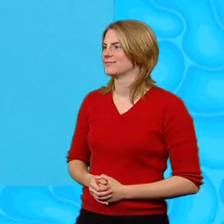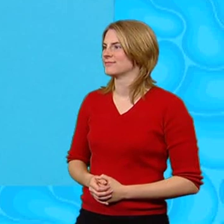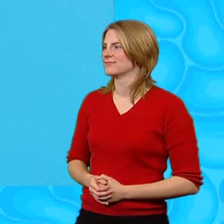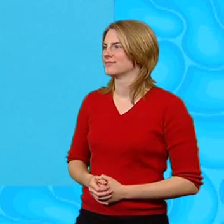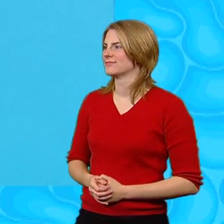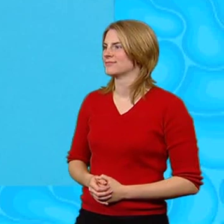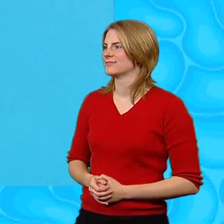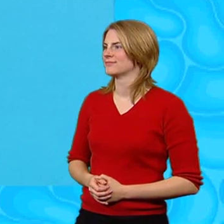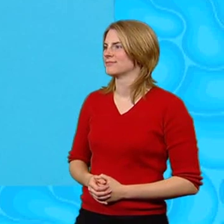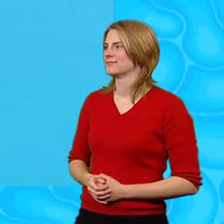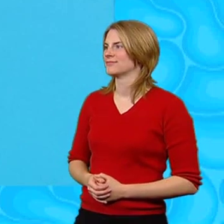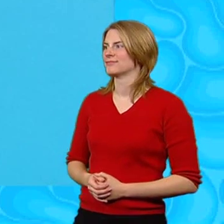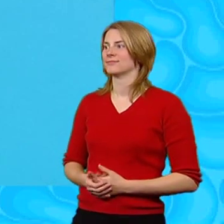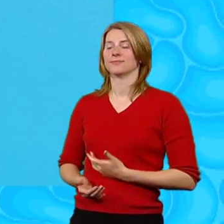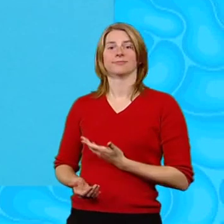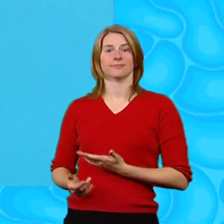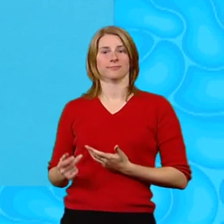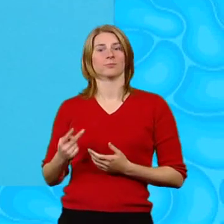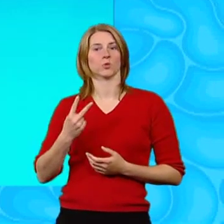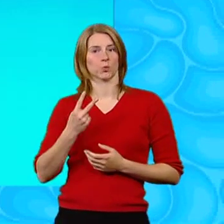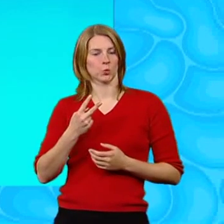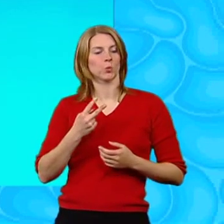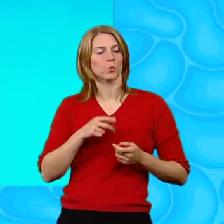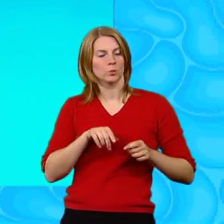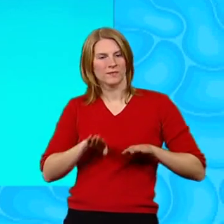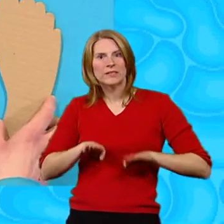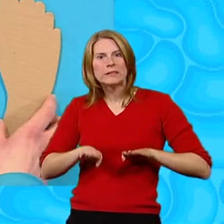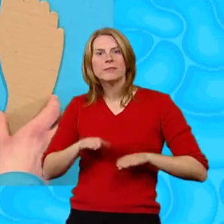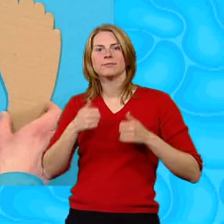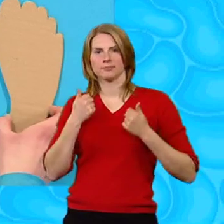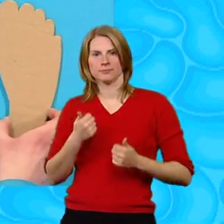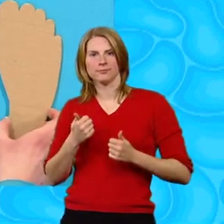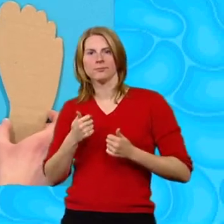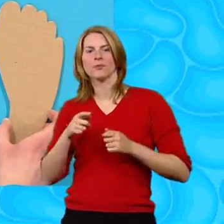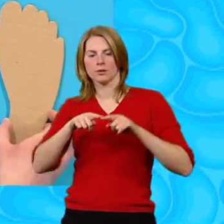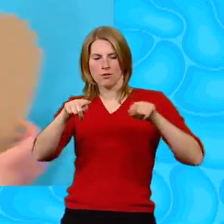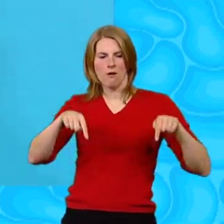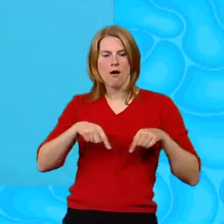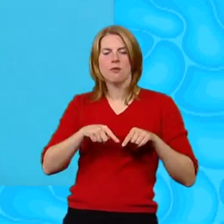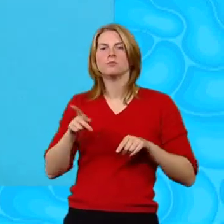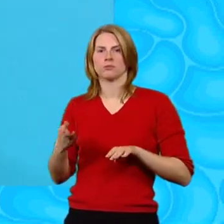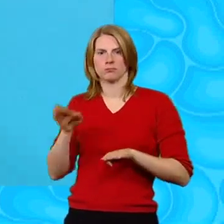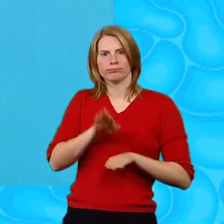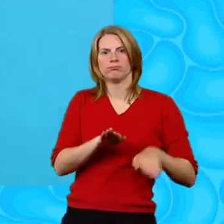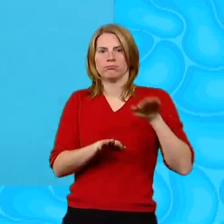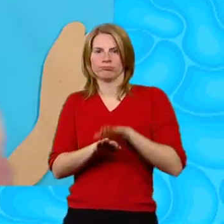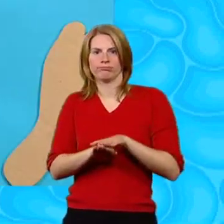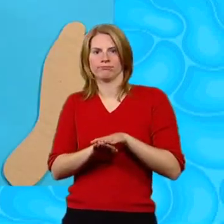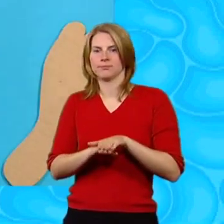Now, take your other piece of card and stick both of your cut-out feet onto it, one on top of the other.